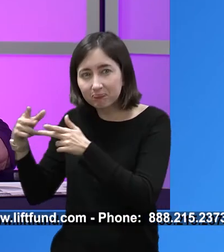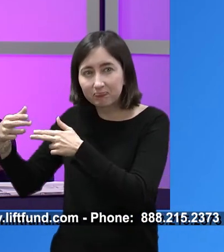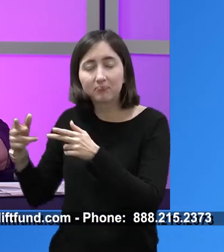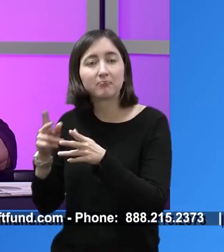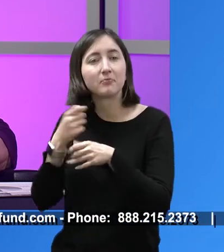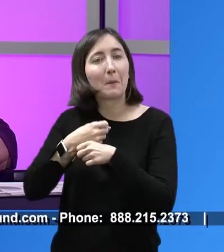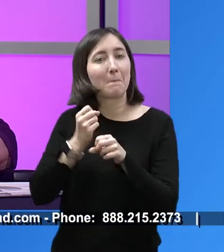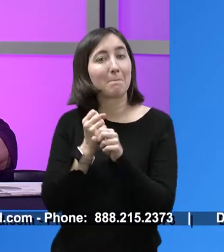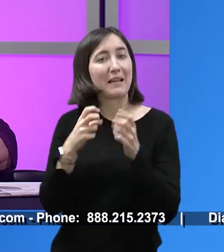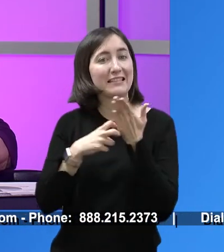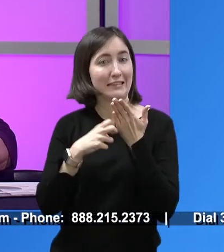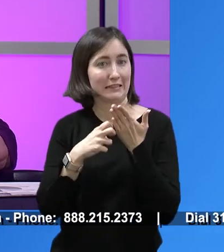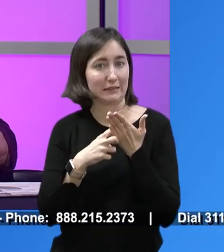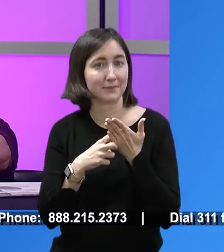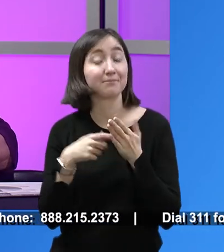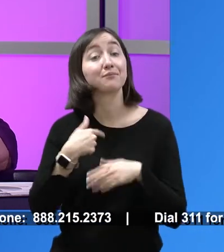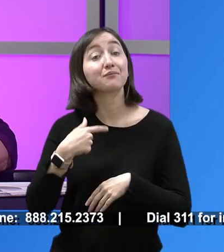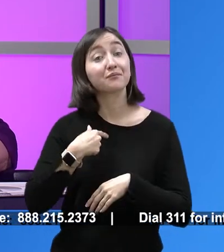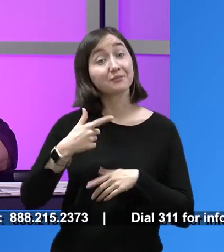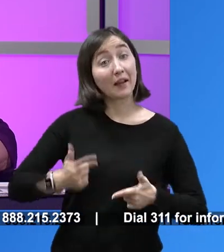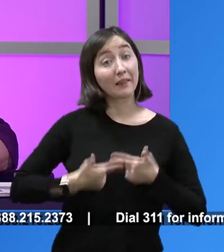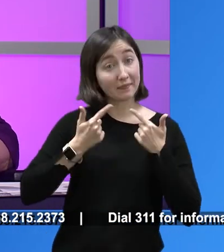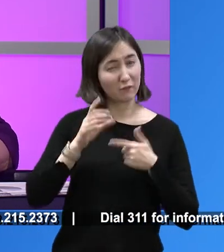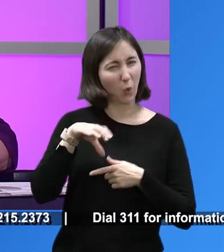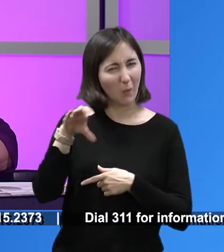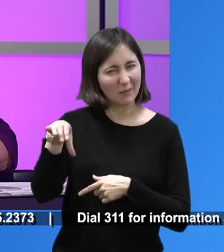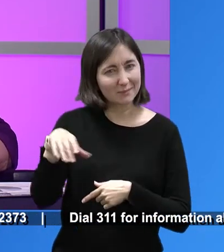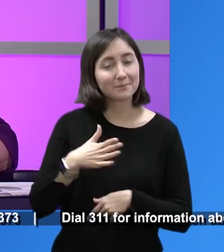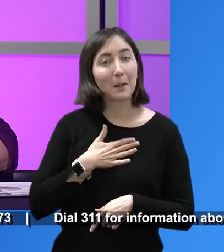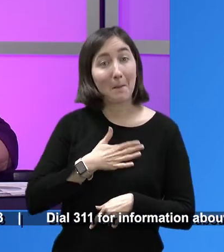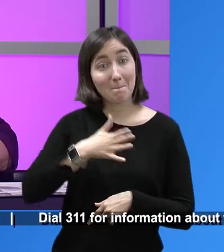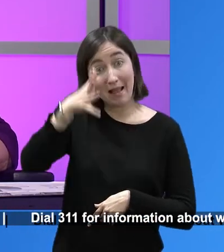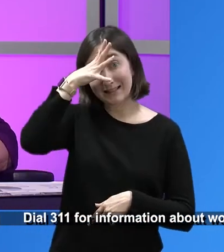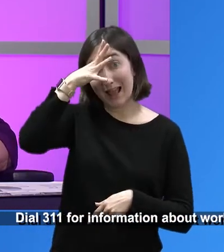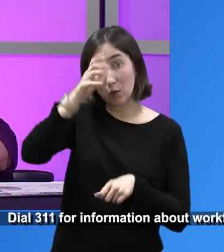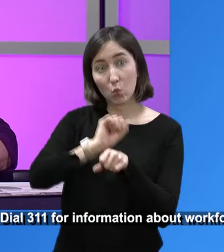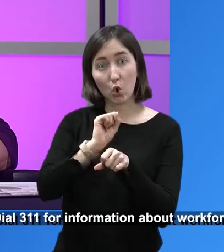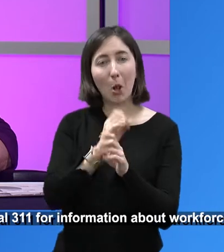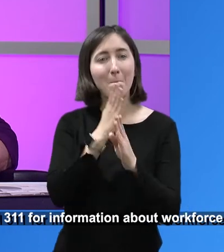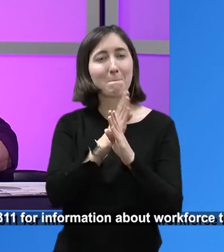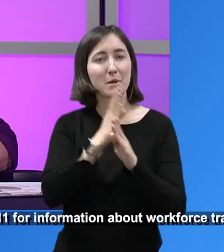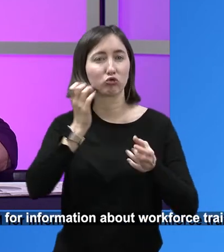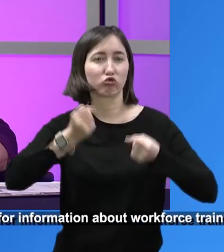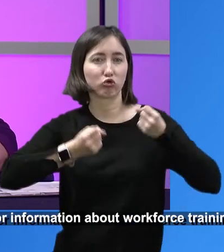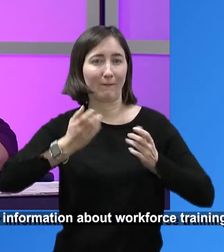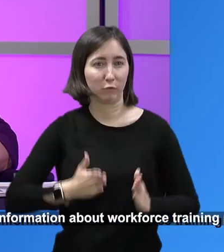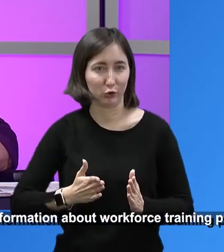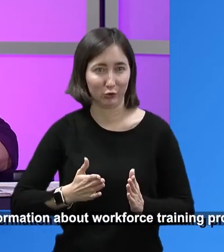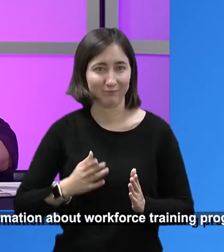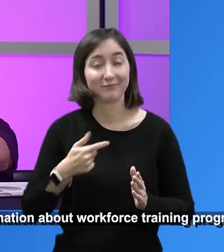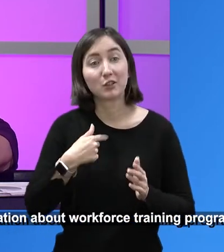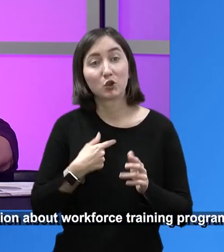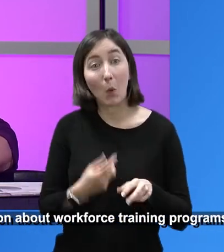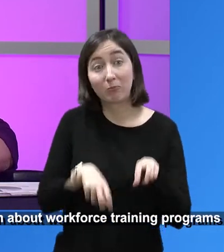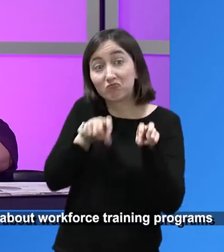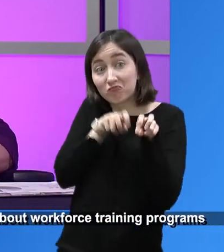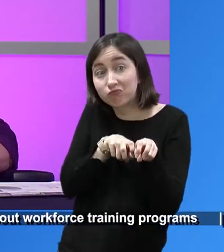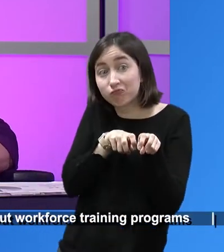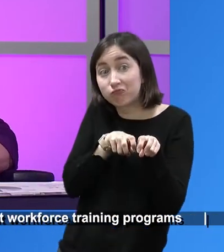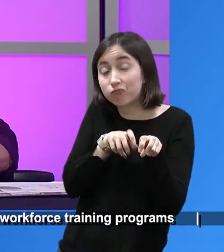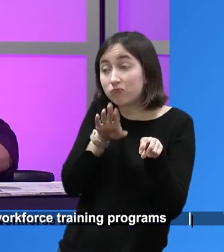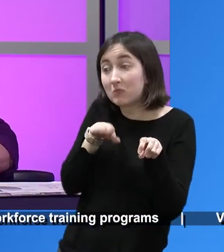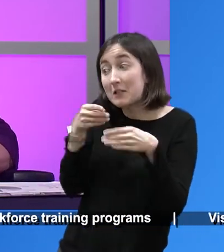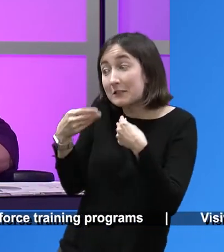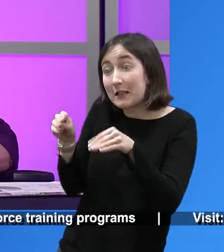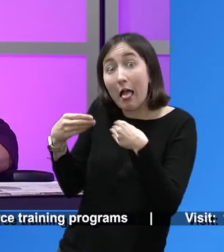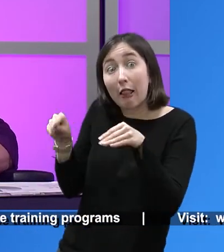in Corpus Christi. And so I got on the bus with him and rode his route. And as people would come on, I would sell tickets to them. Eventually, had